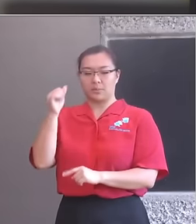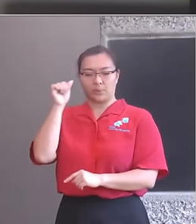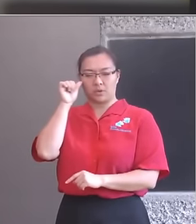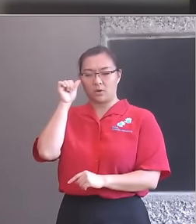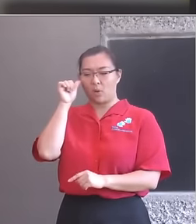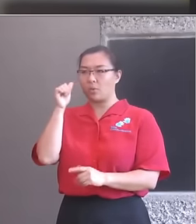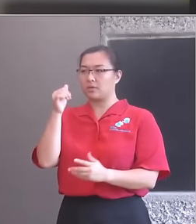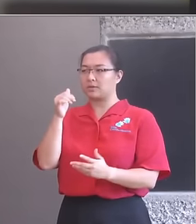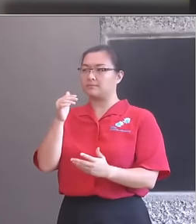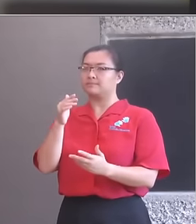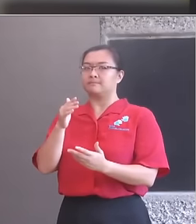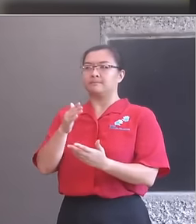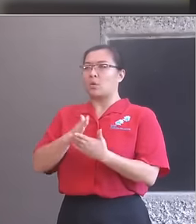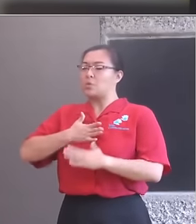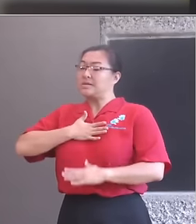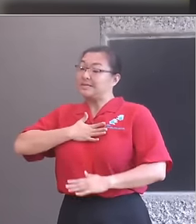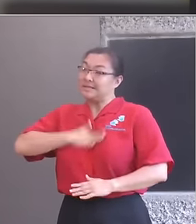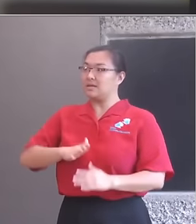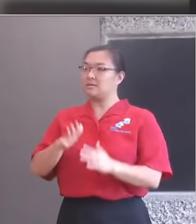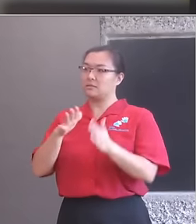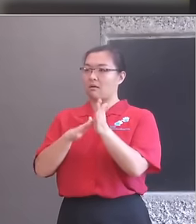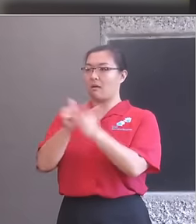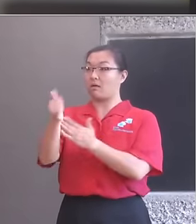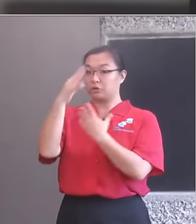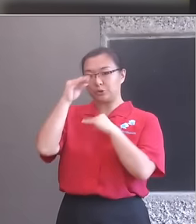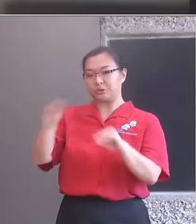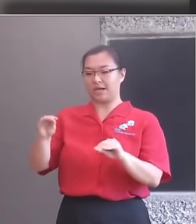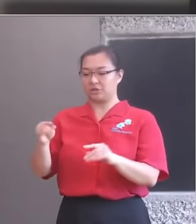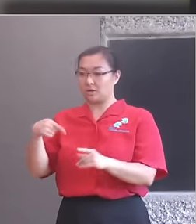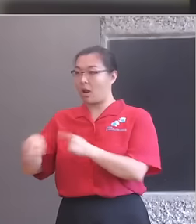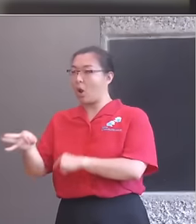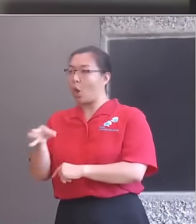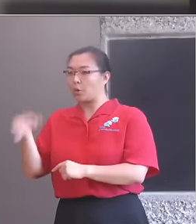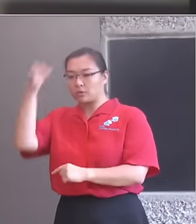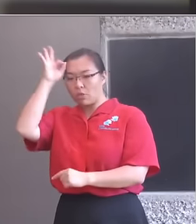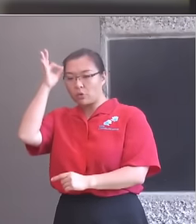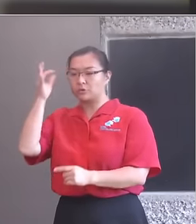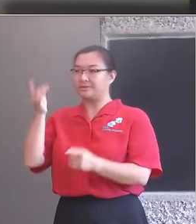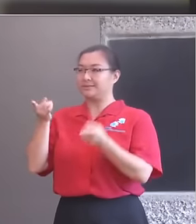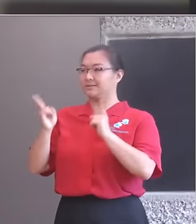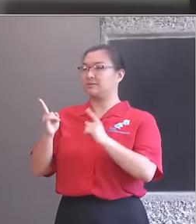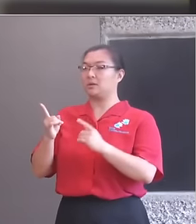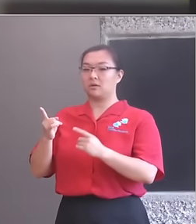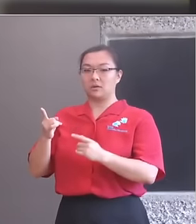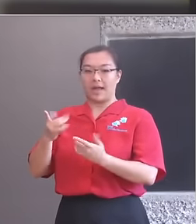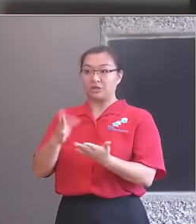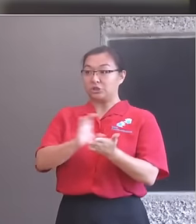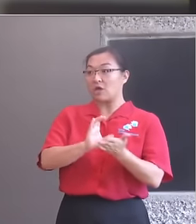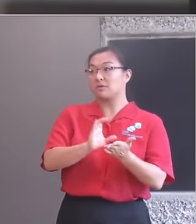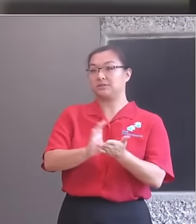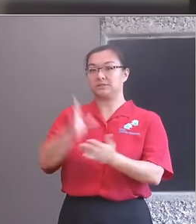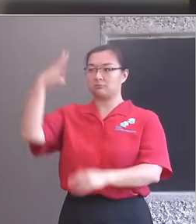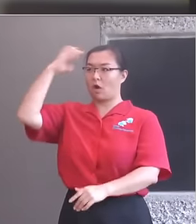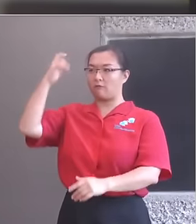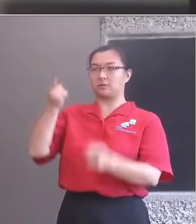organizations, educational institutions and local authorities to come together to share resources and create